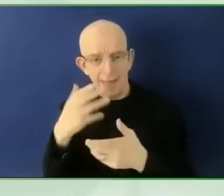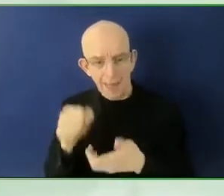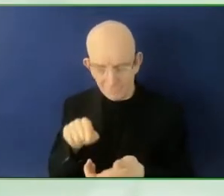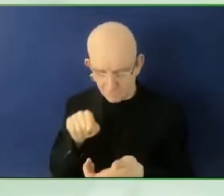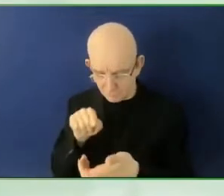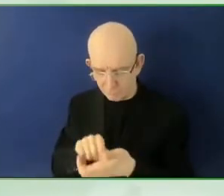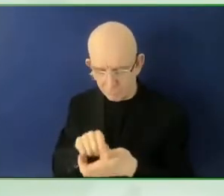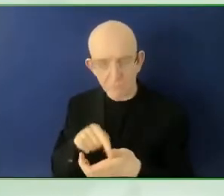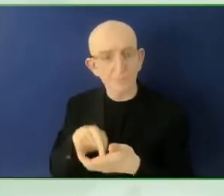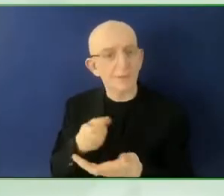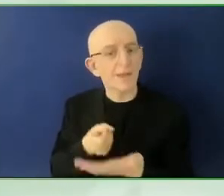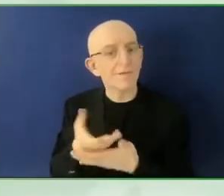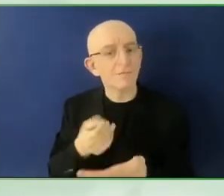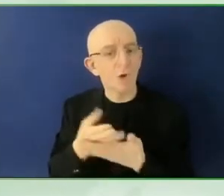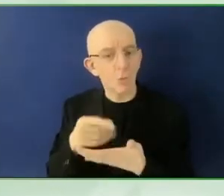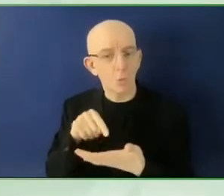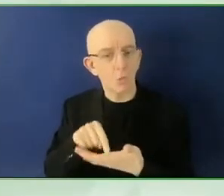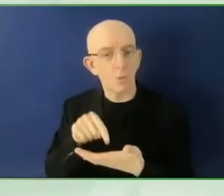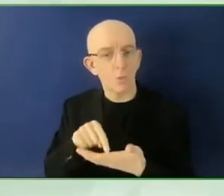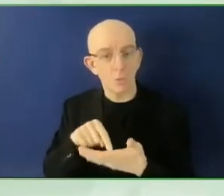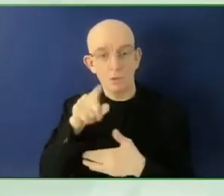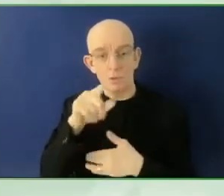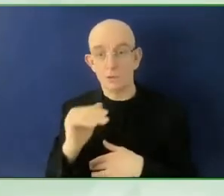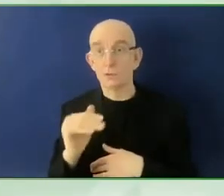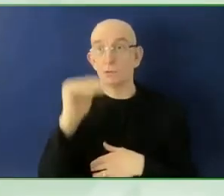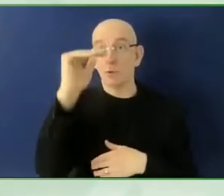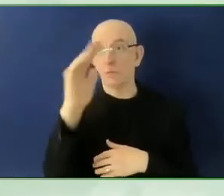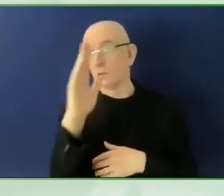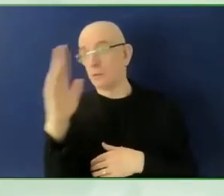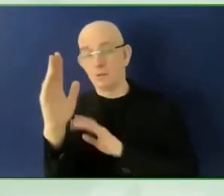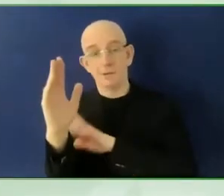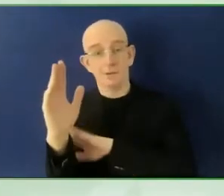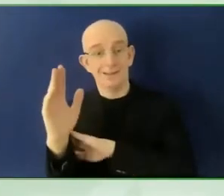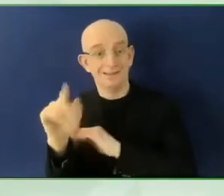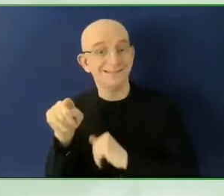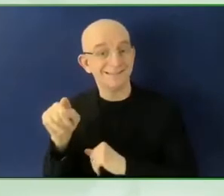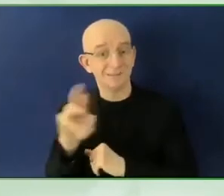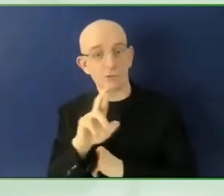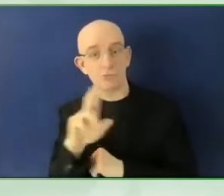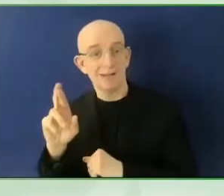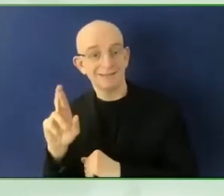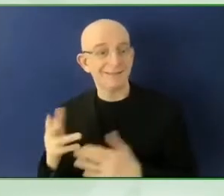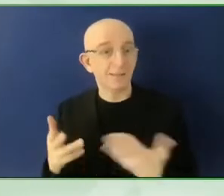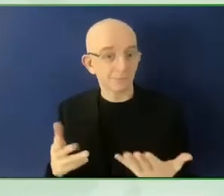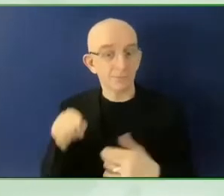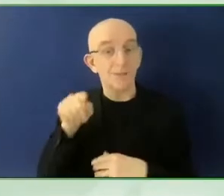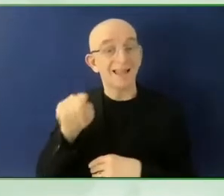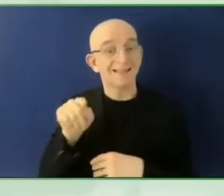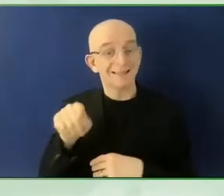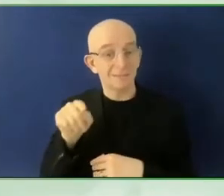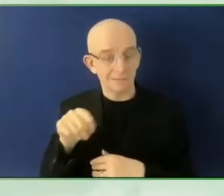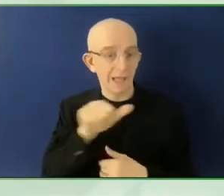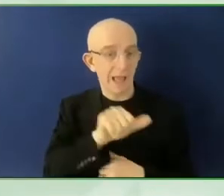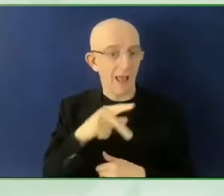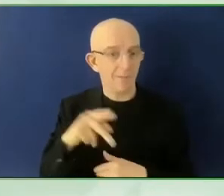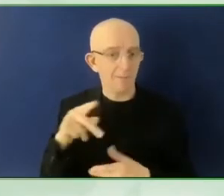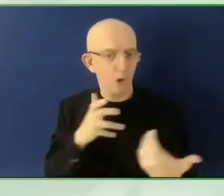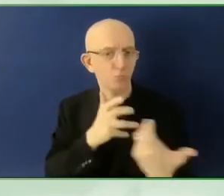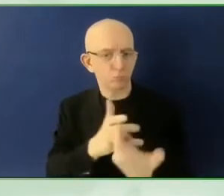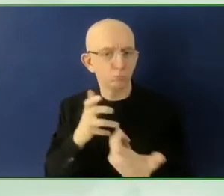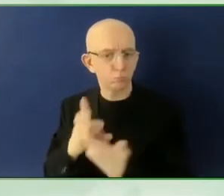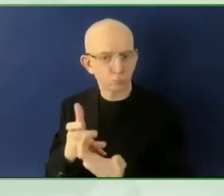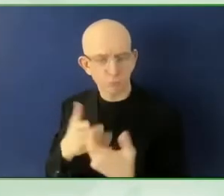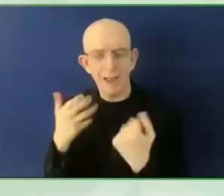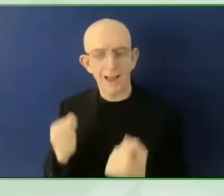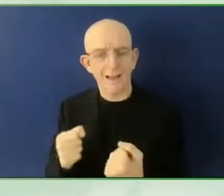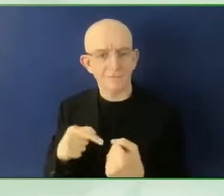barriers to finding that. And then you're welcome to submit the companies that you'd like us to reach out to through that